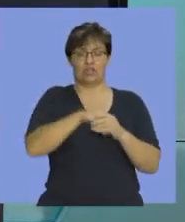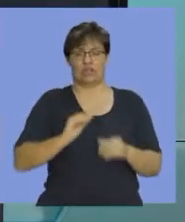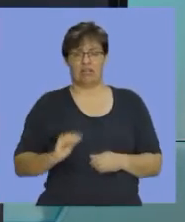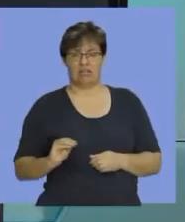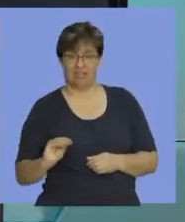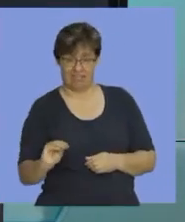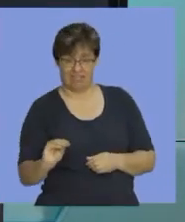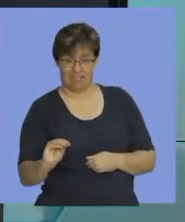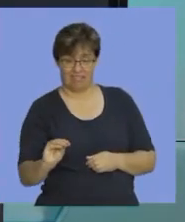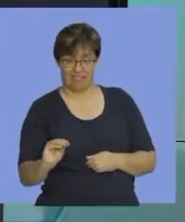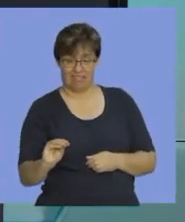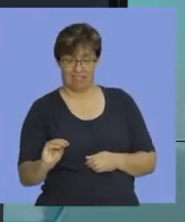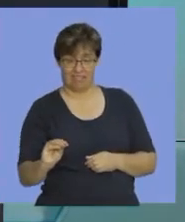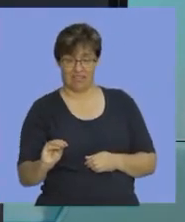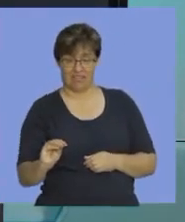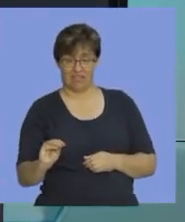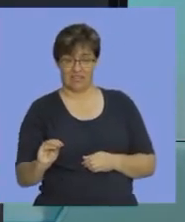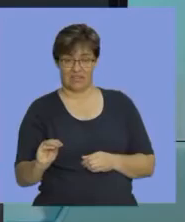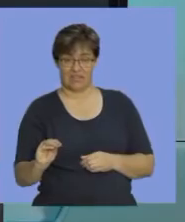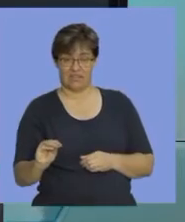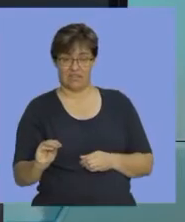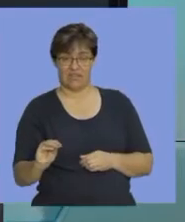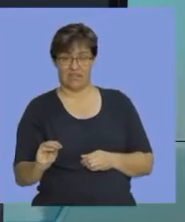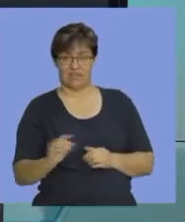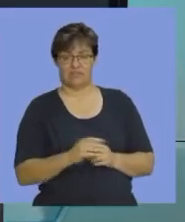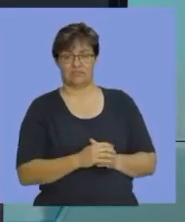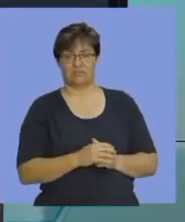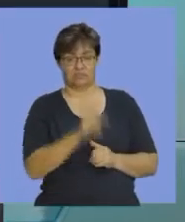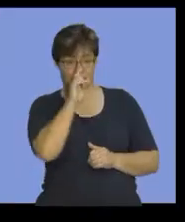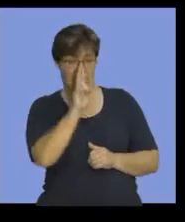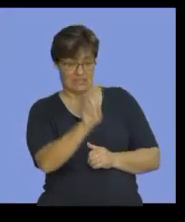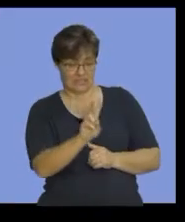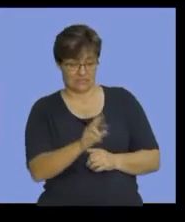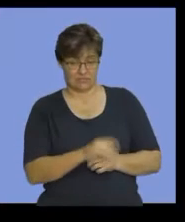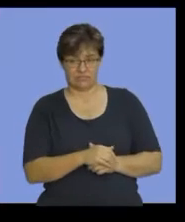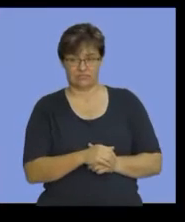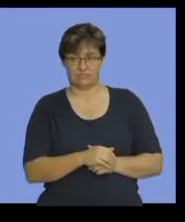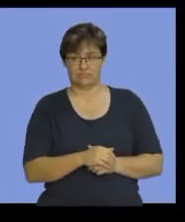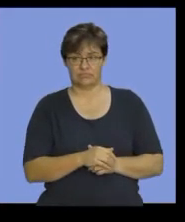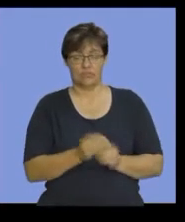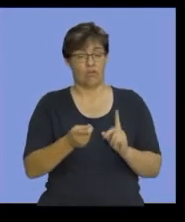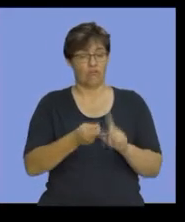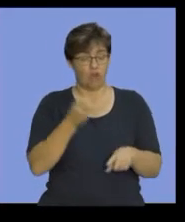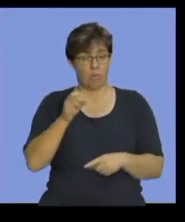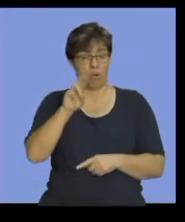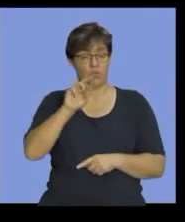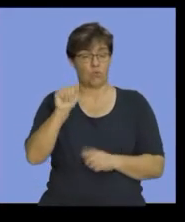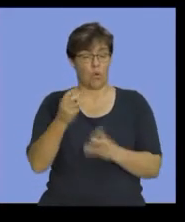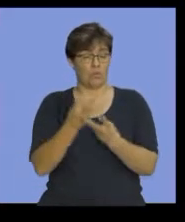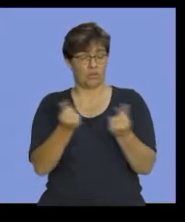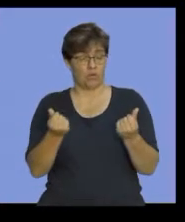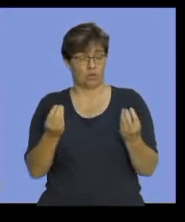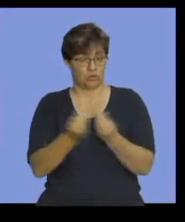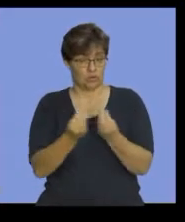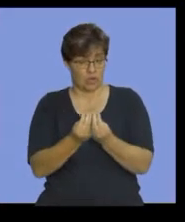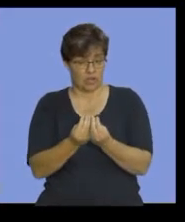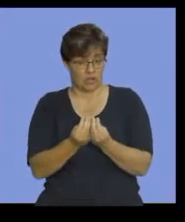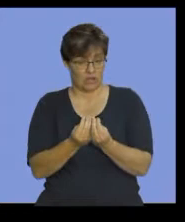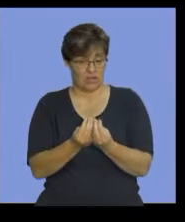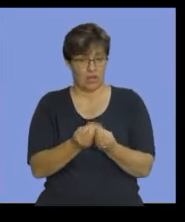internal entry, where we transferred, let's see it, from the raw material stock, we transferred